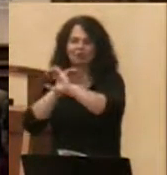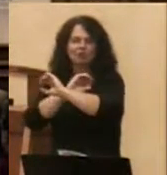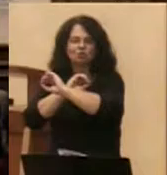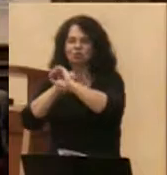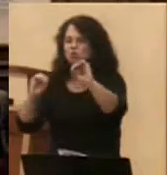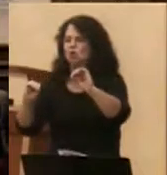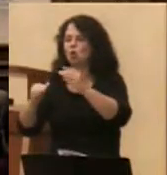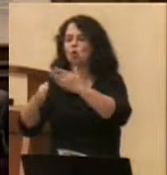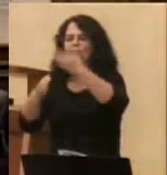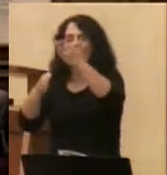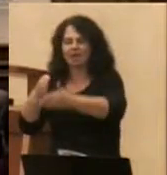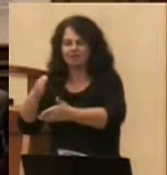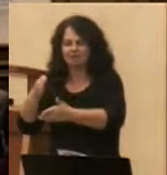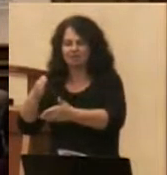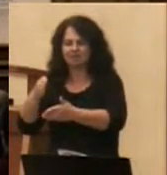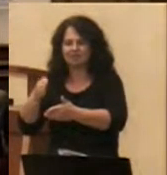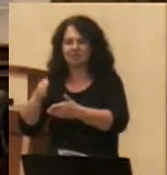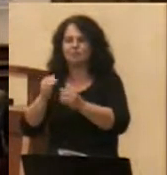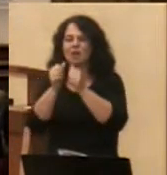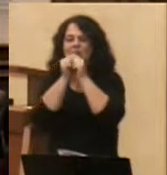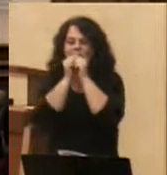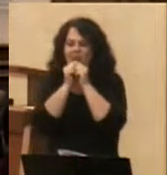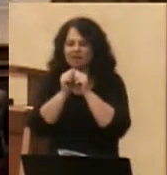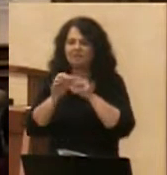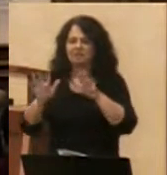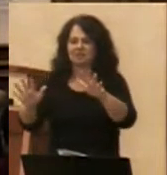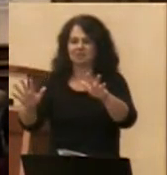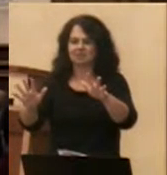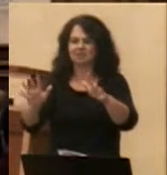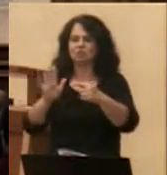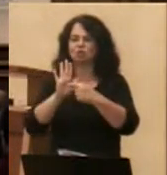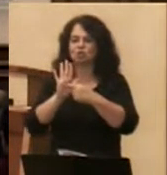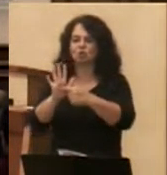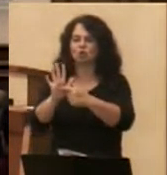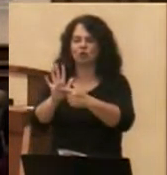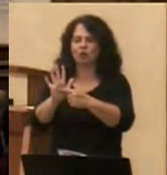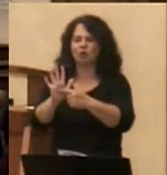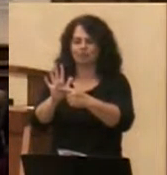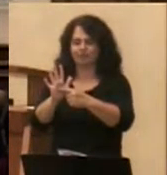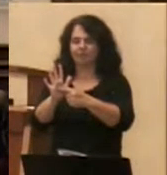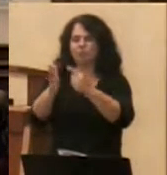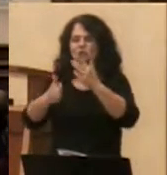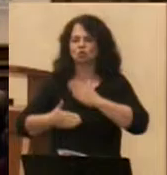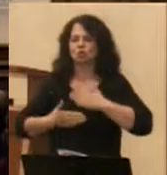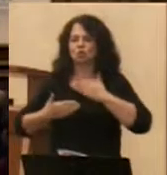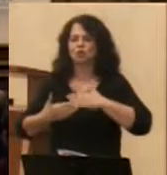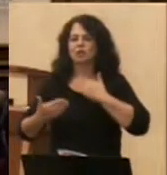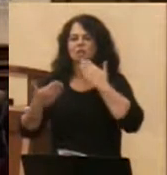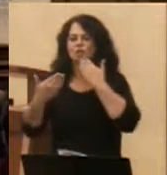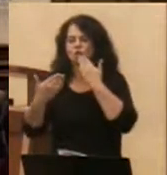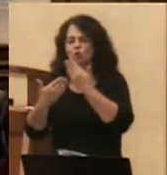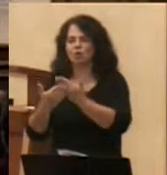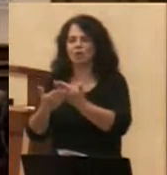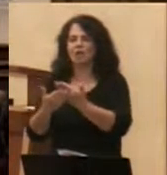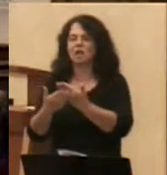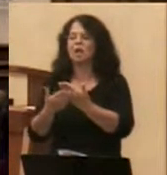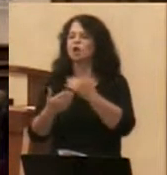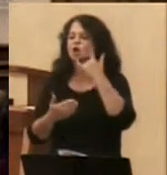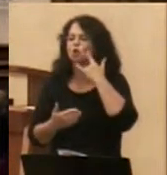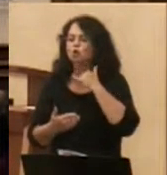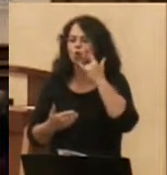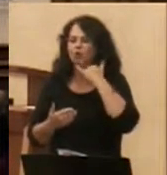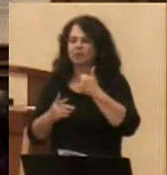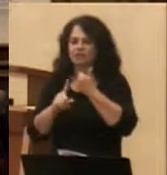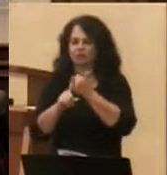Such blessedness is exquisite beyond all joy and goods just as gold is the most